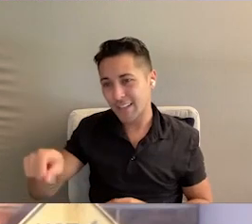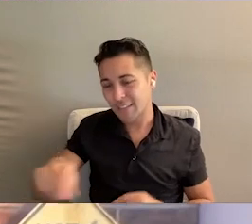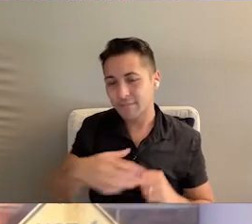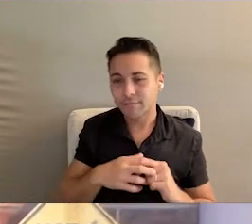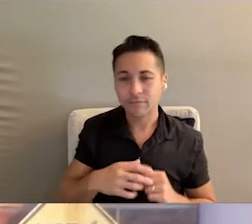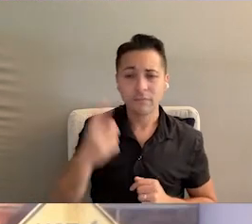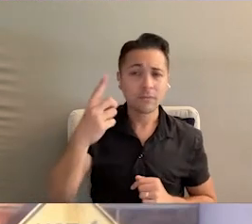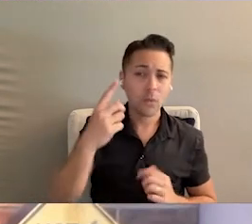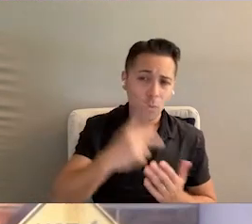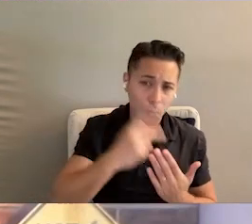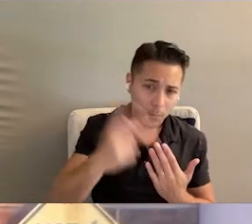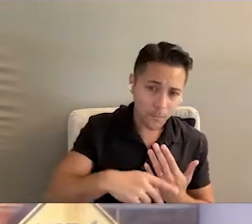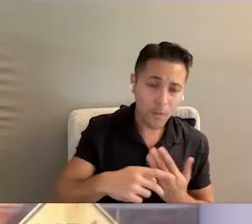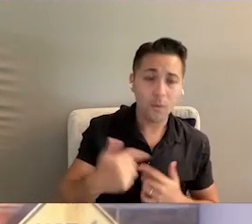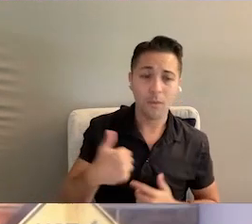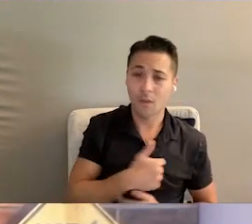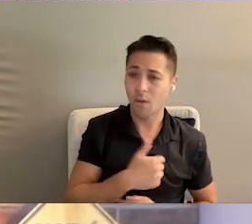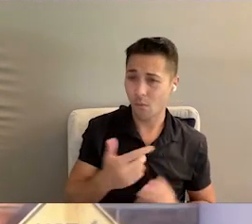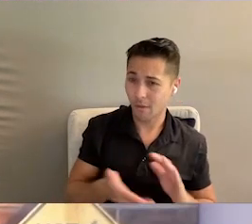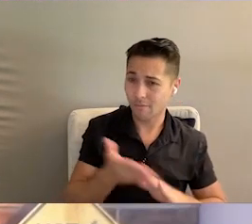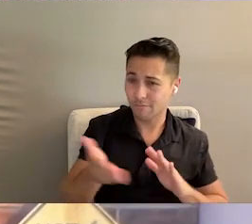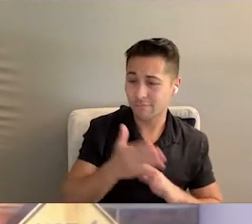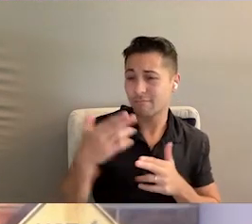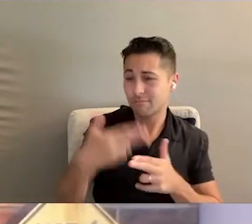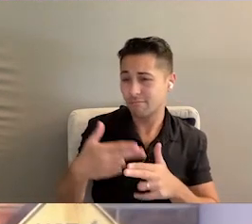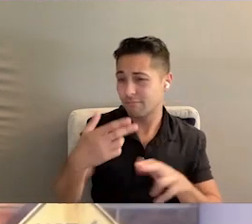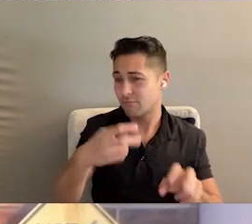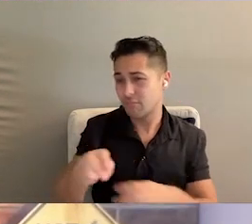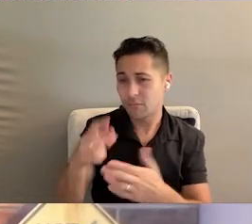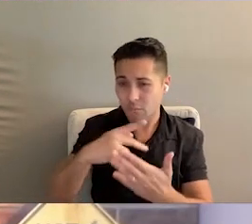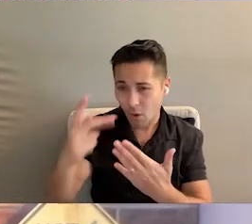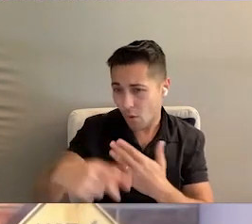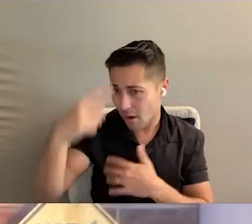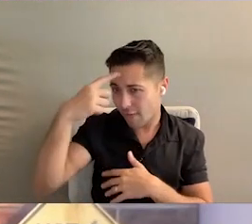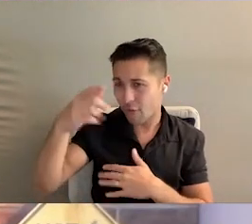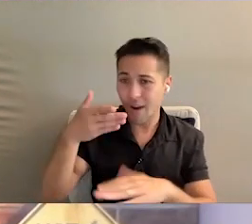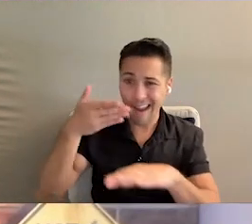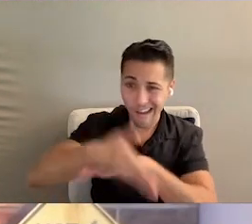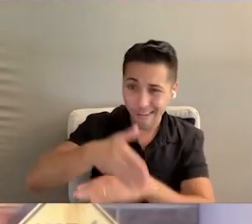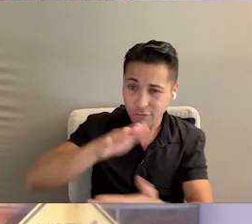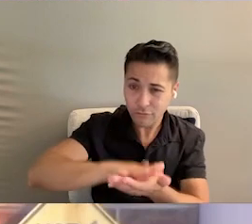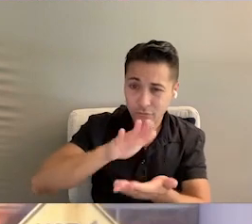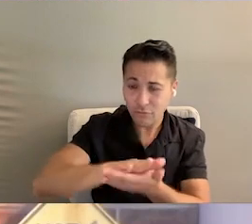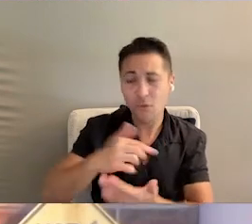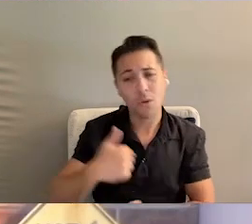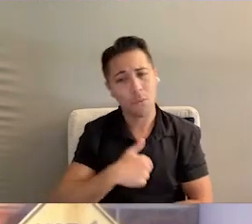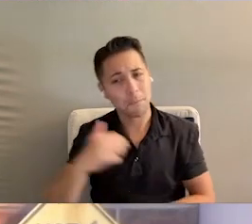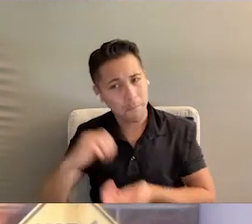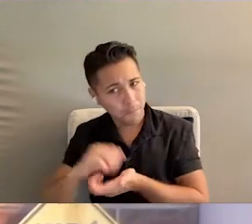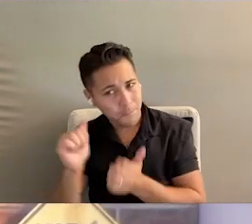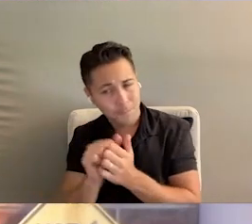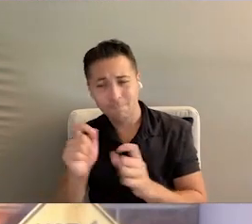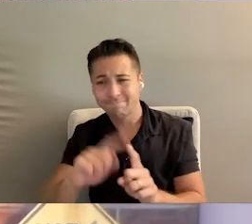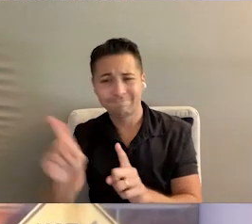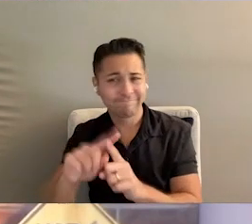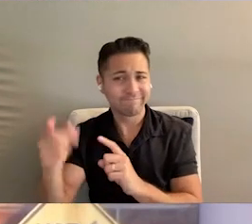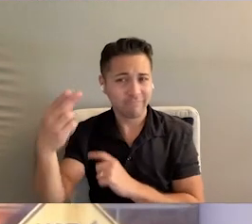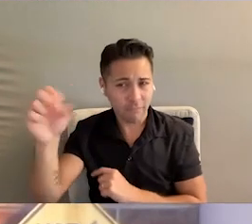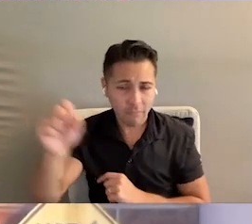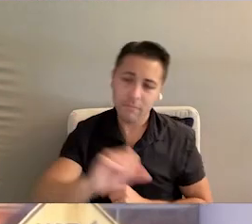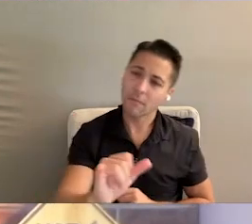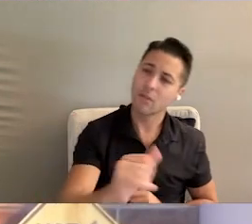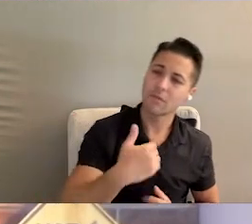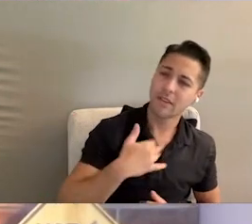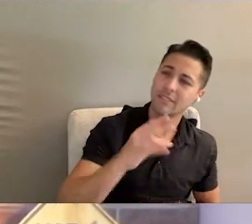And so one of the programs that we operate is a transition program for after school where we're a partner in several high schools,